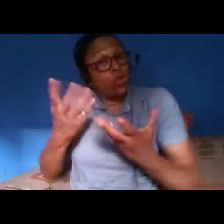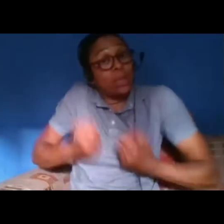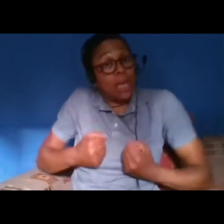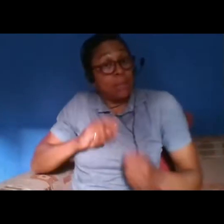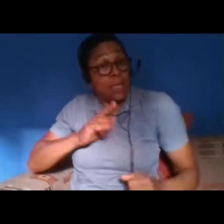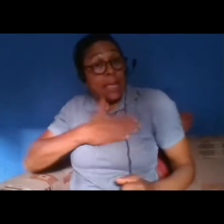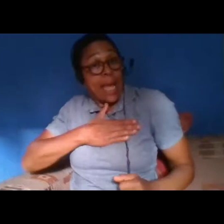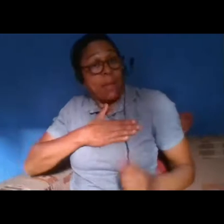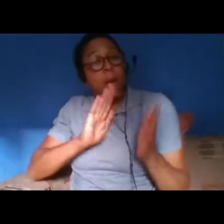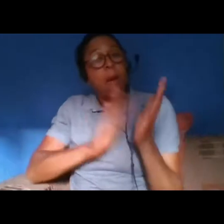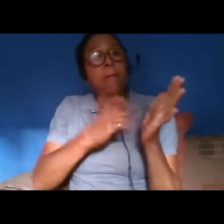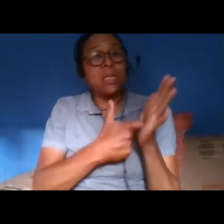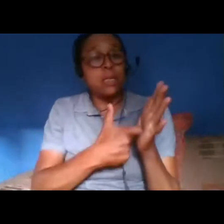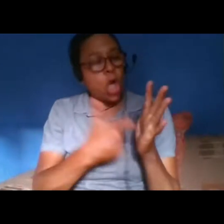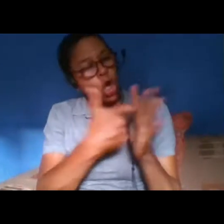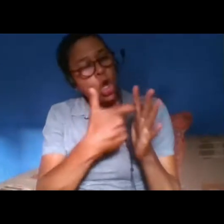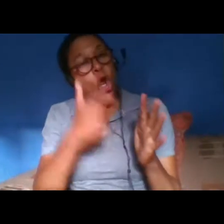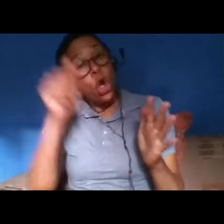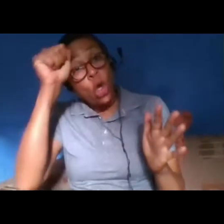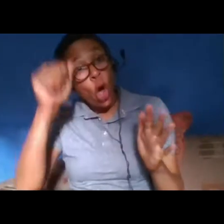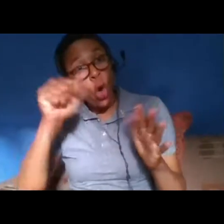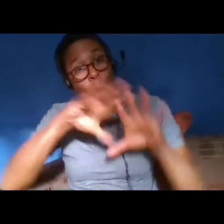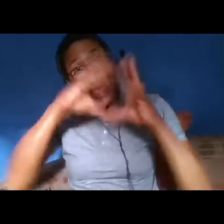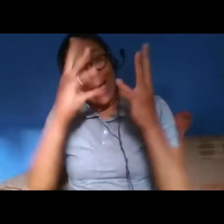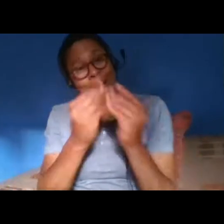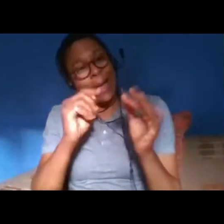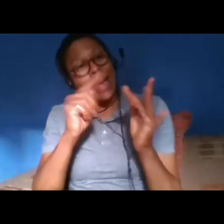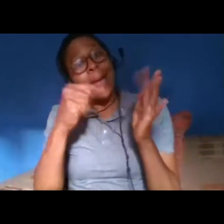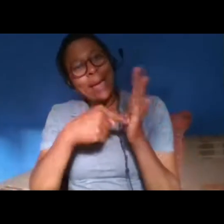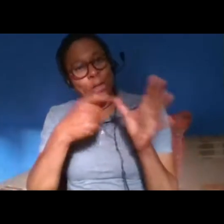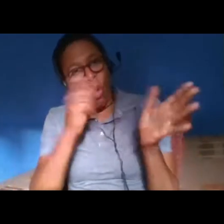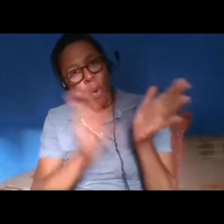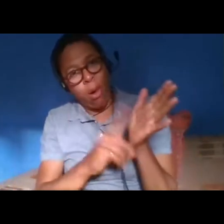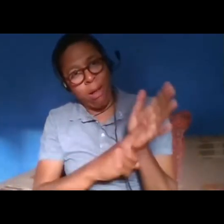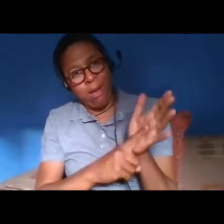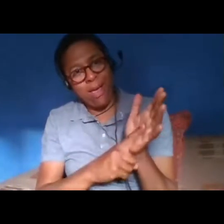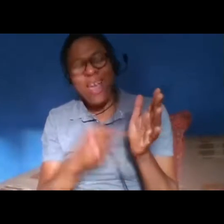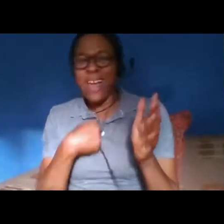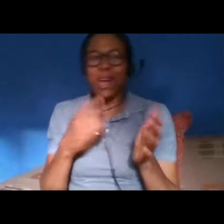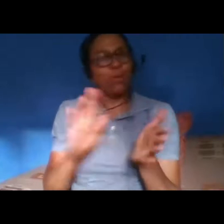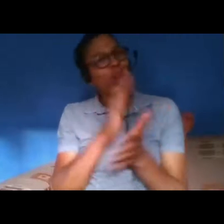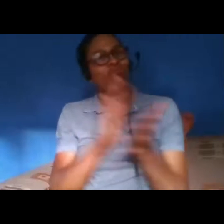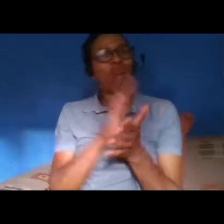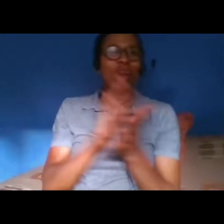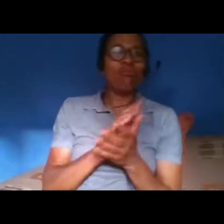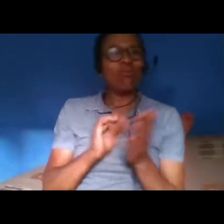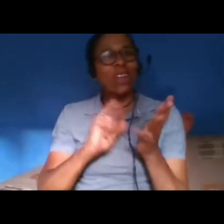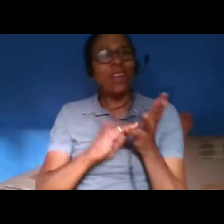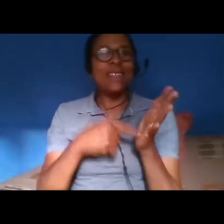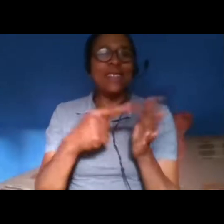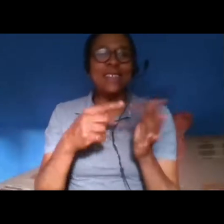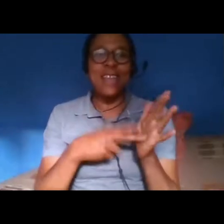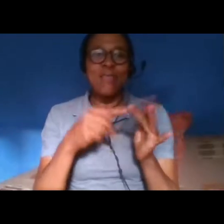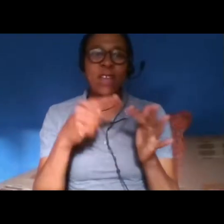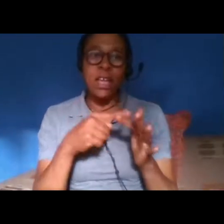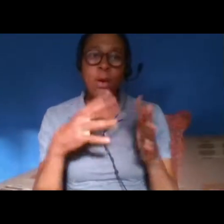heartened by listening to stevie wonder and it it's one of those songs that will stay with me to my to my